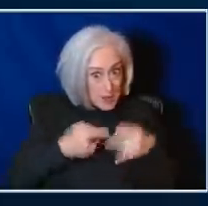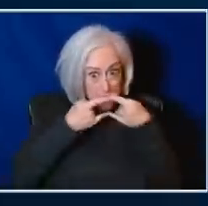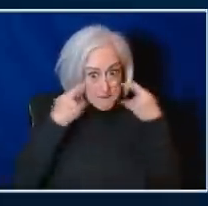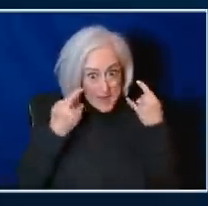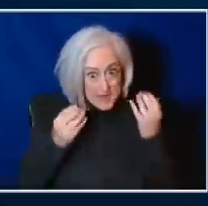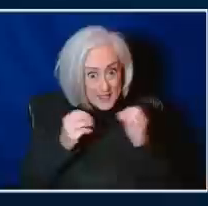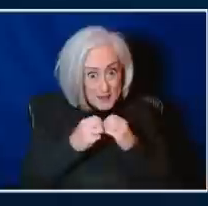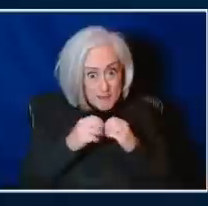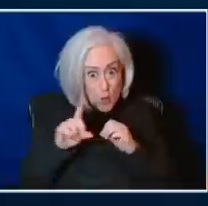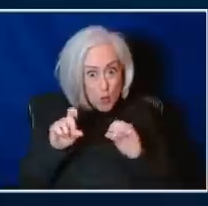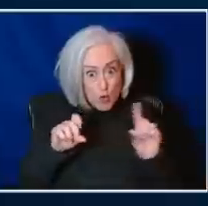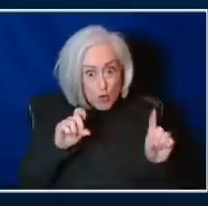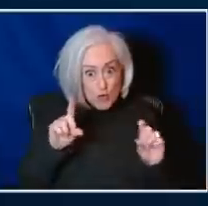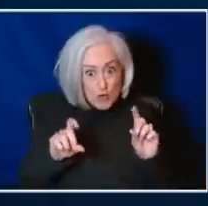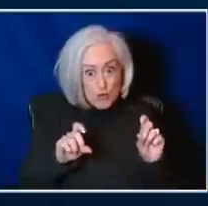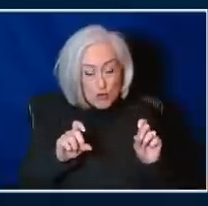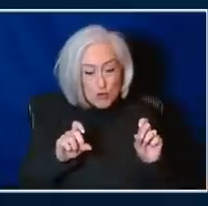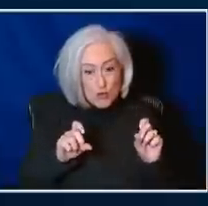more in groups?